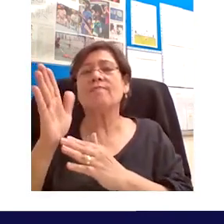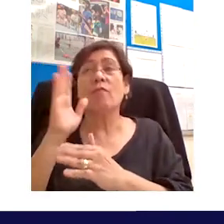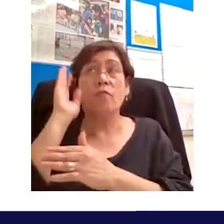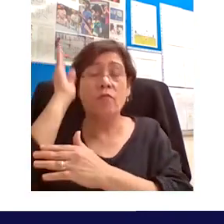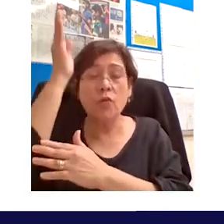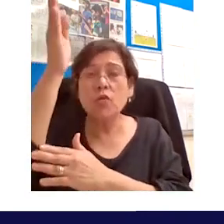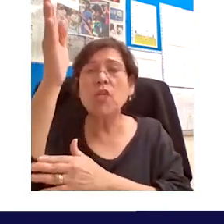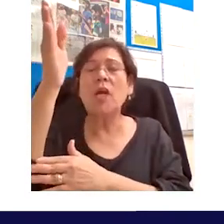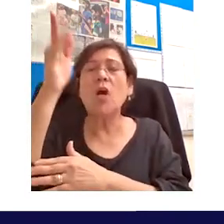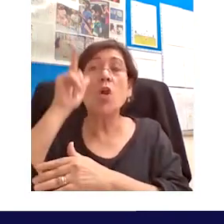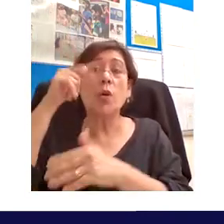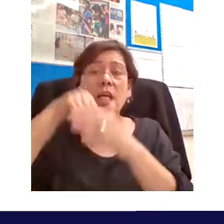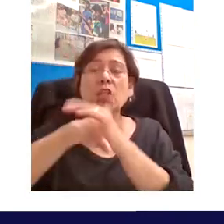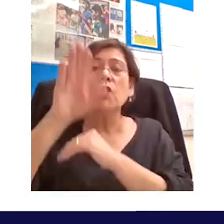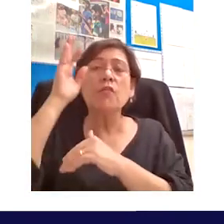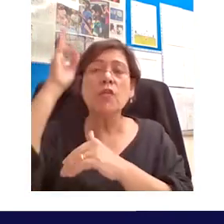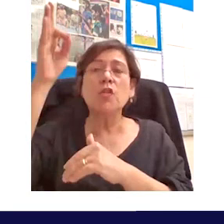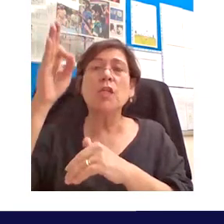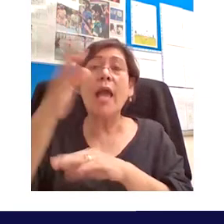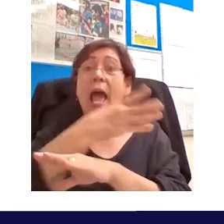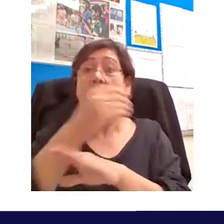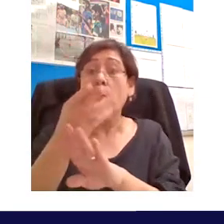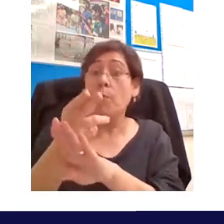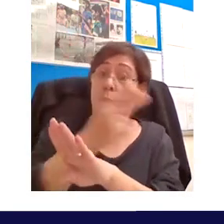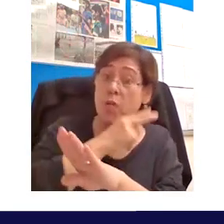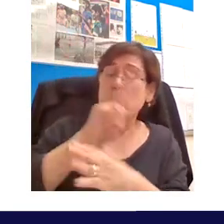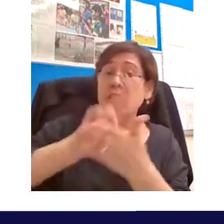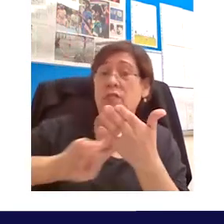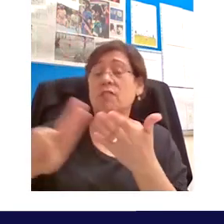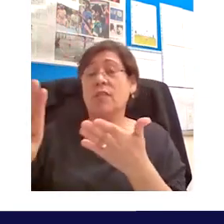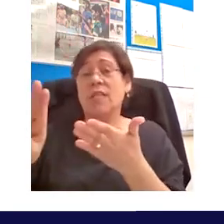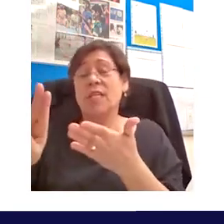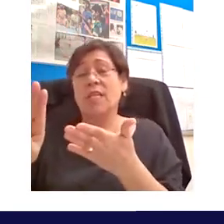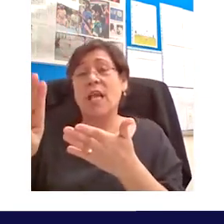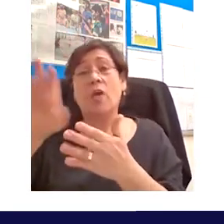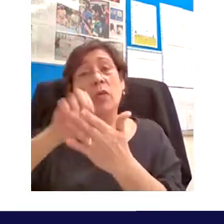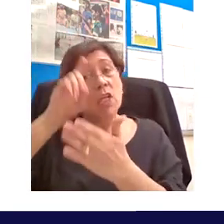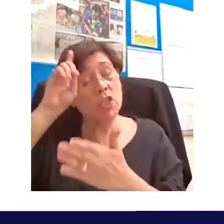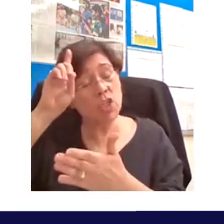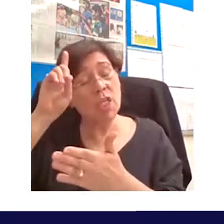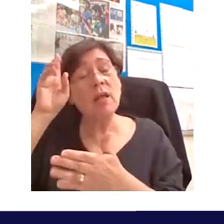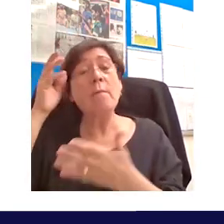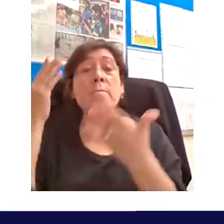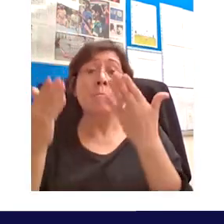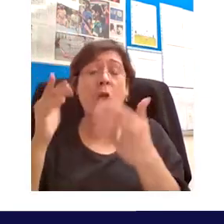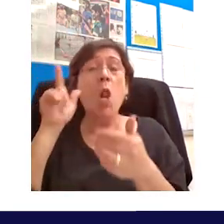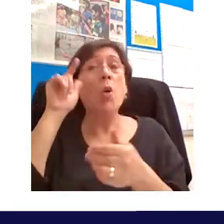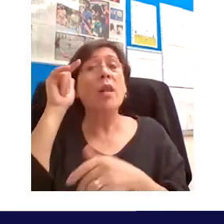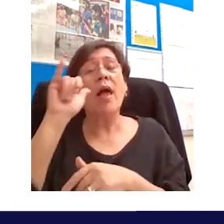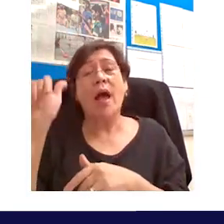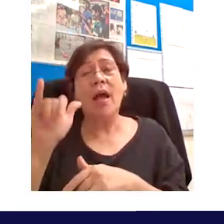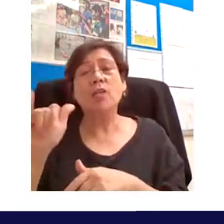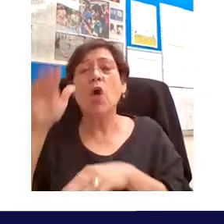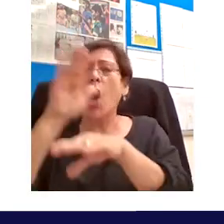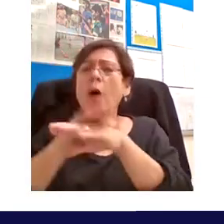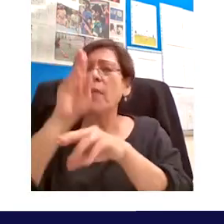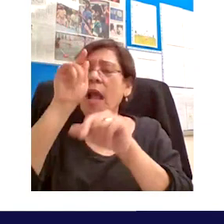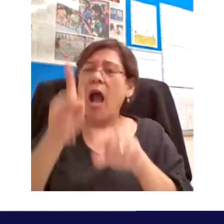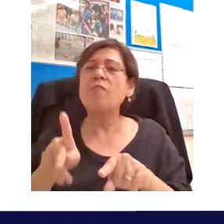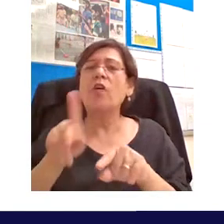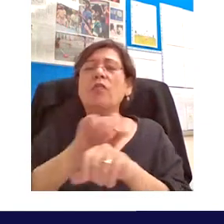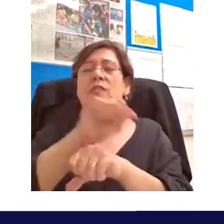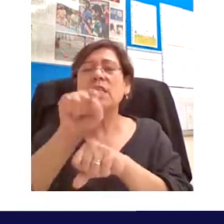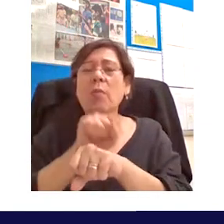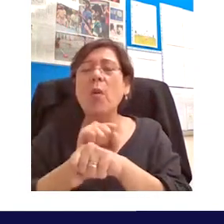indeed pre-university education might look like so on behalf of the british council i would like to thank professor hodson